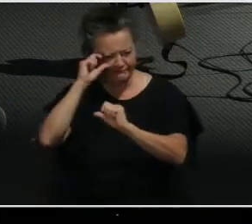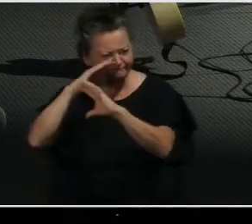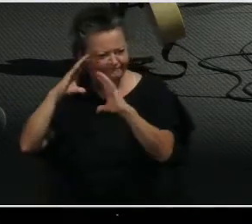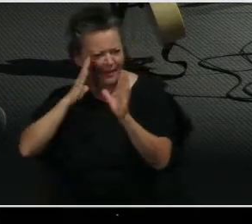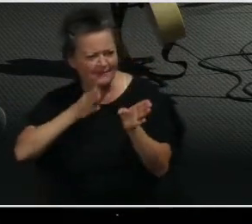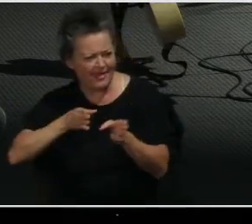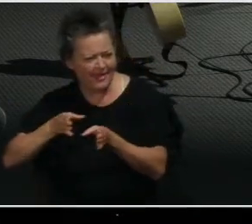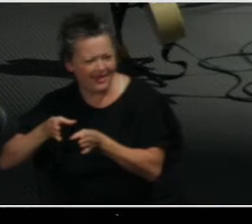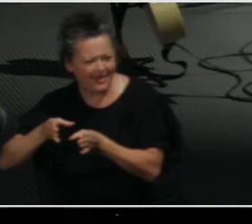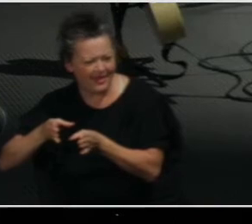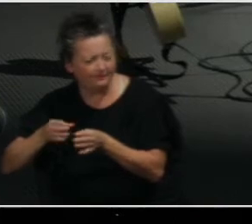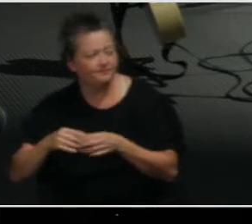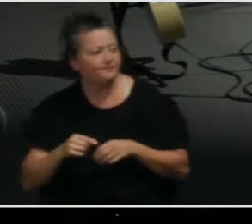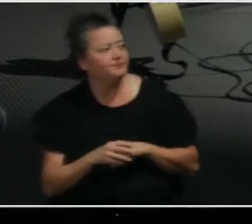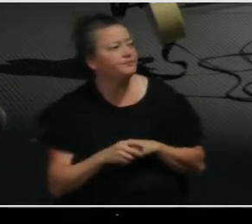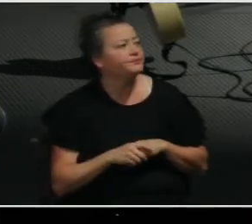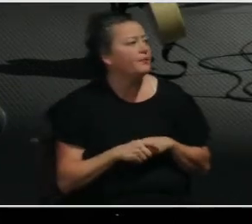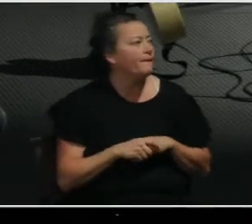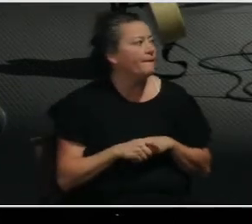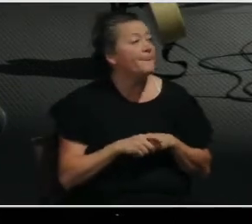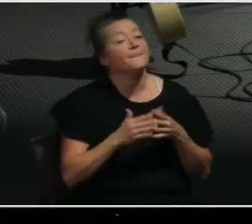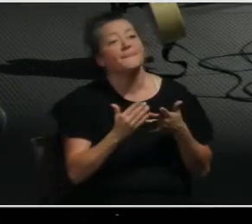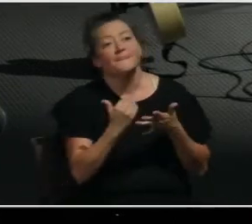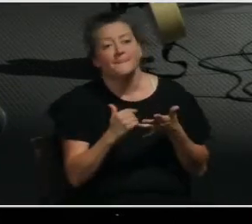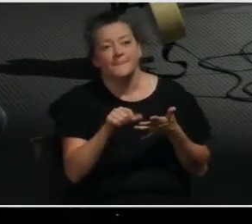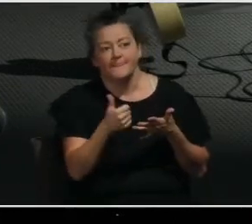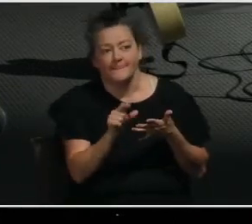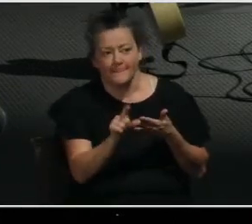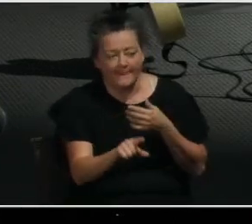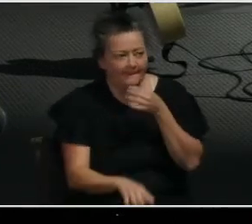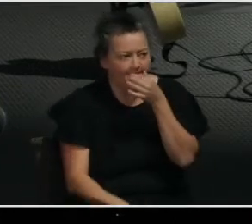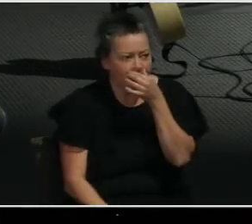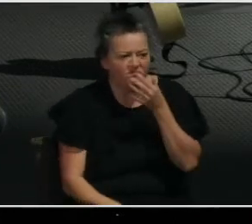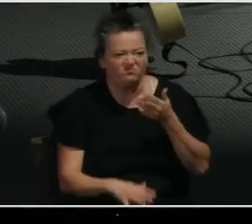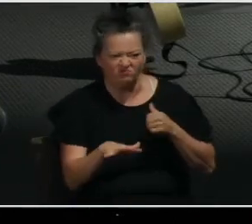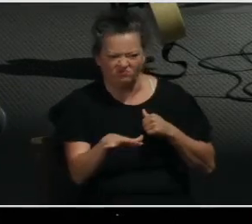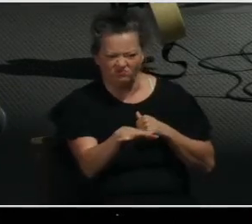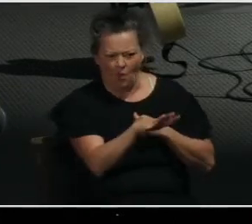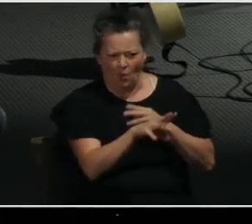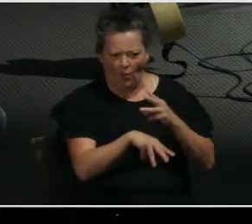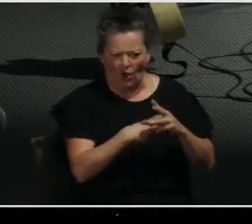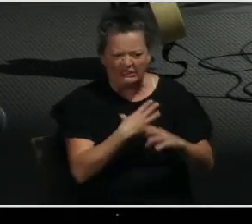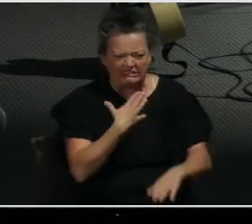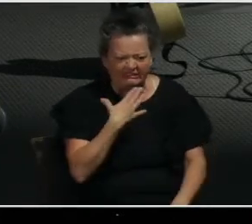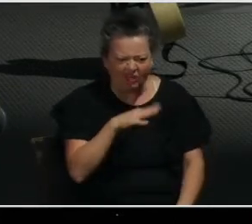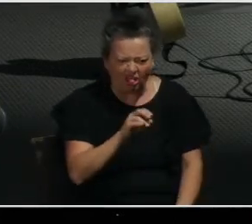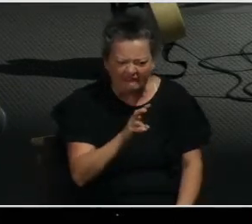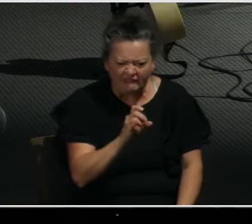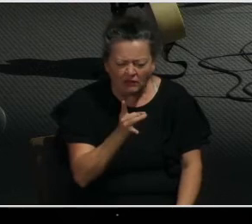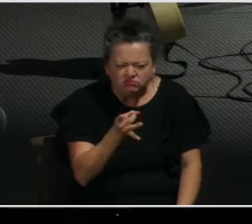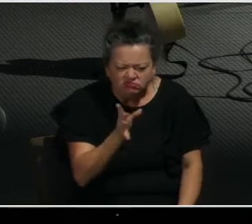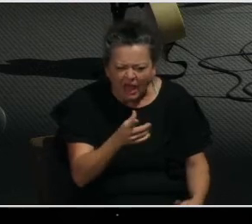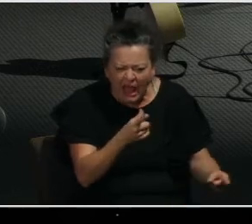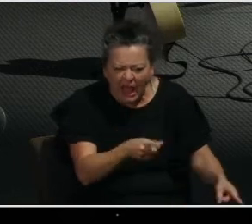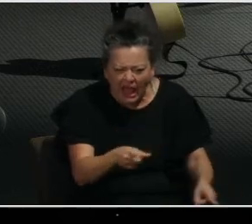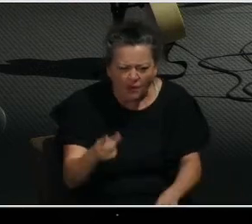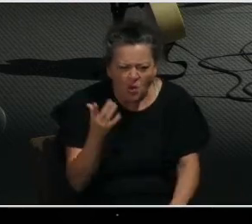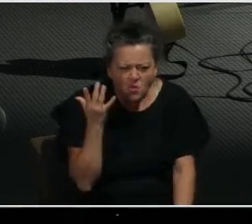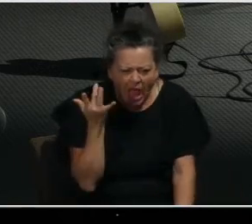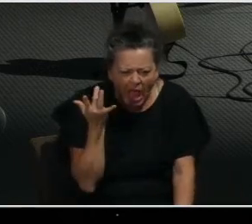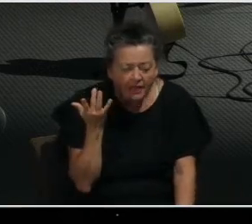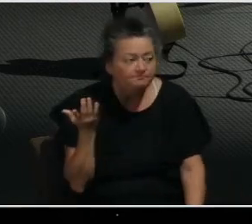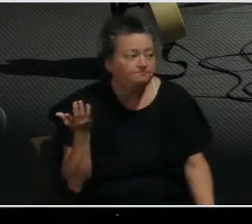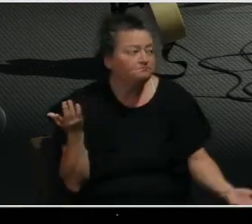And the world might answer because of lack of education, lack of appropriate